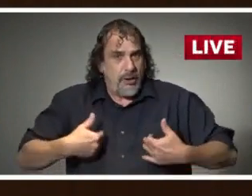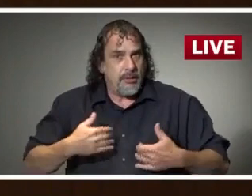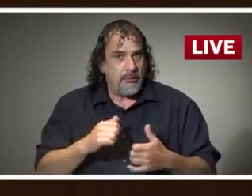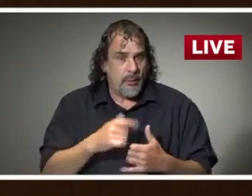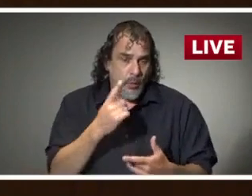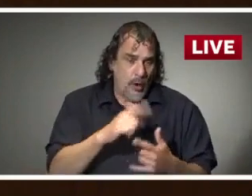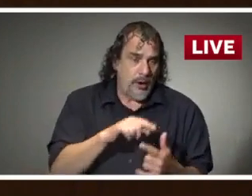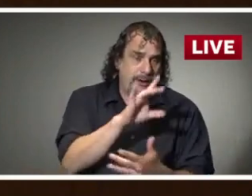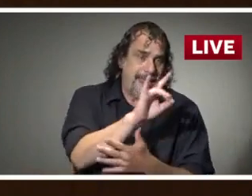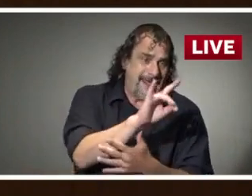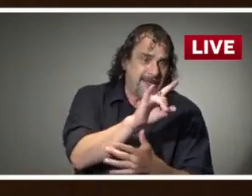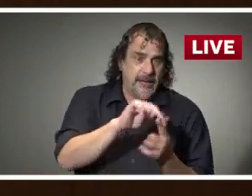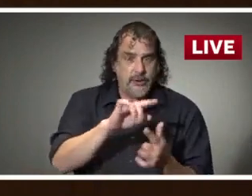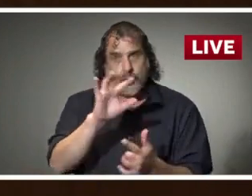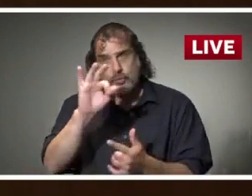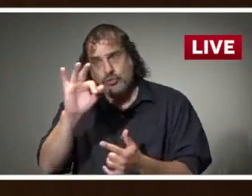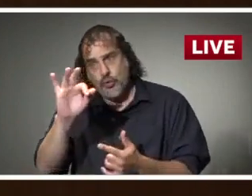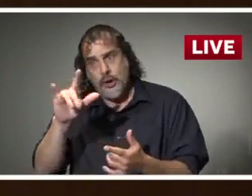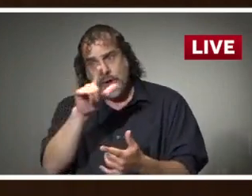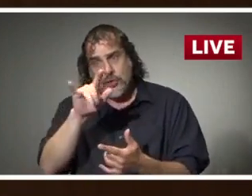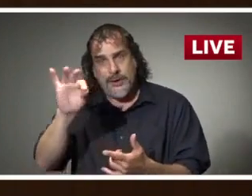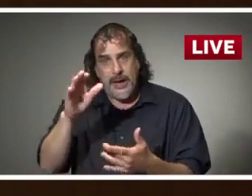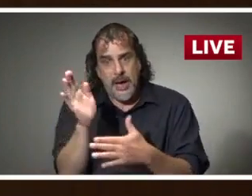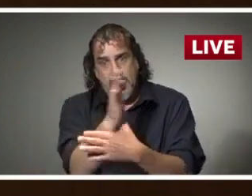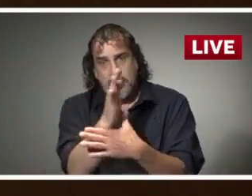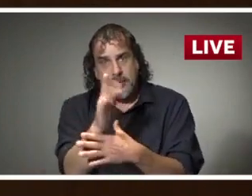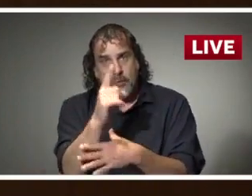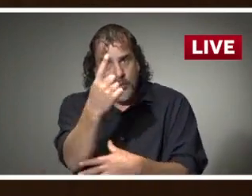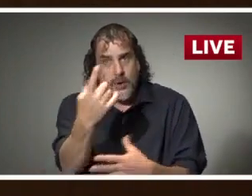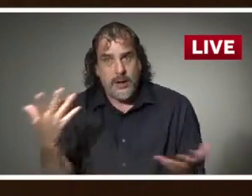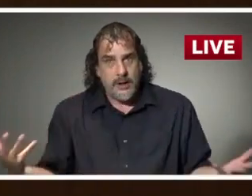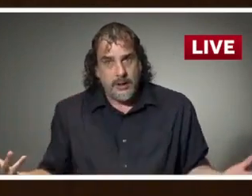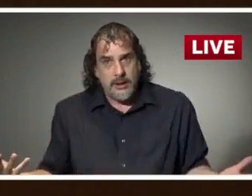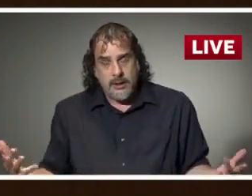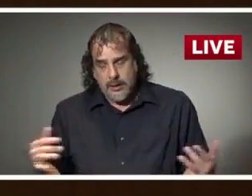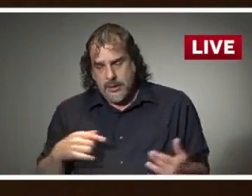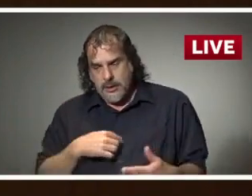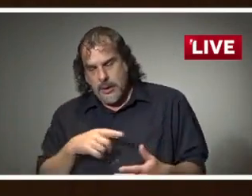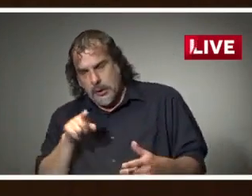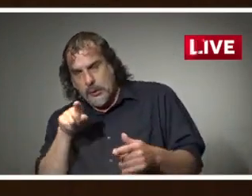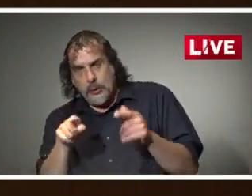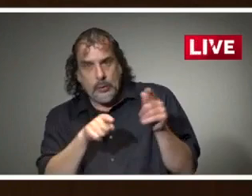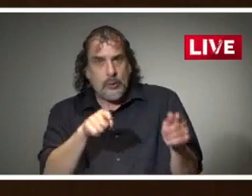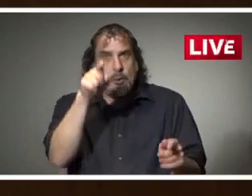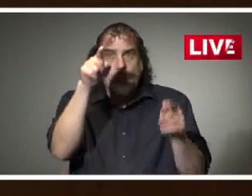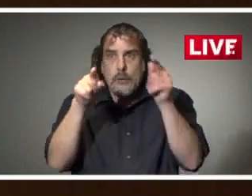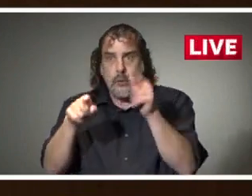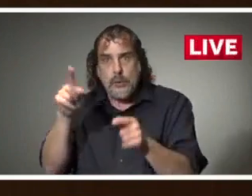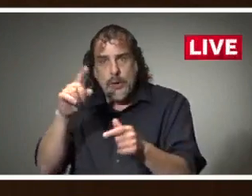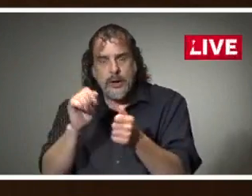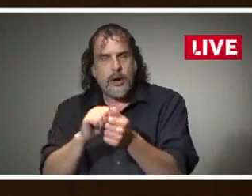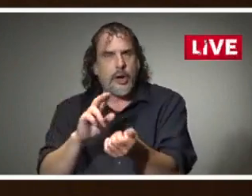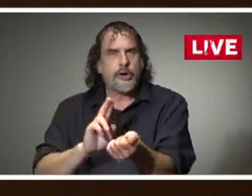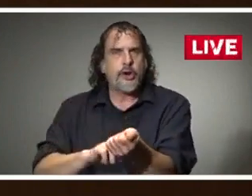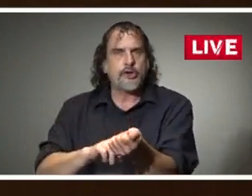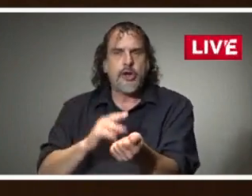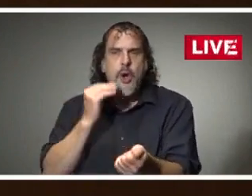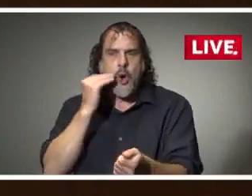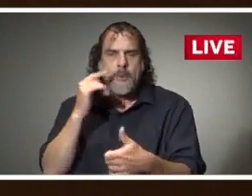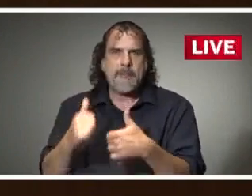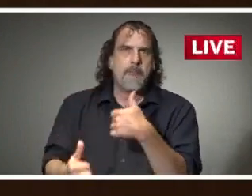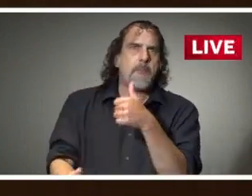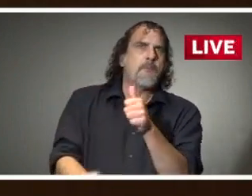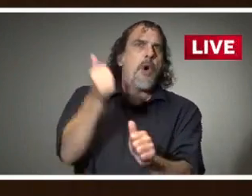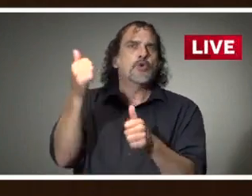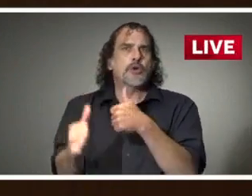29 years of age. If we look at what location is most at risk, clearly it's going to be long term care facilities or nursing